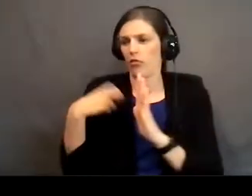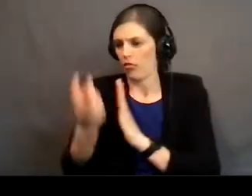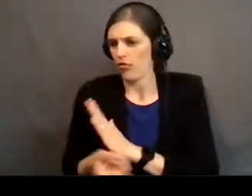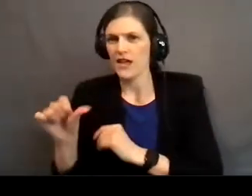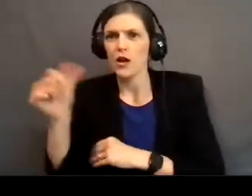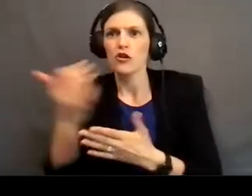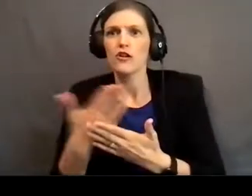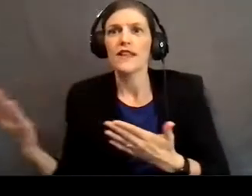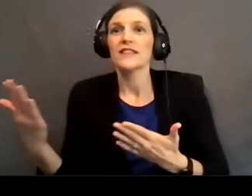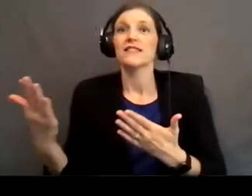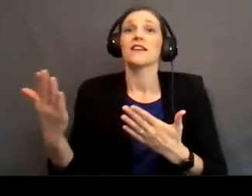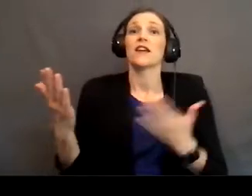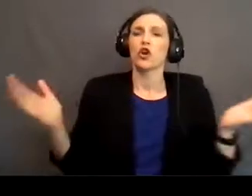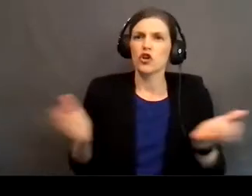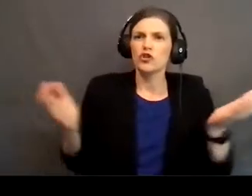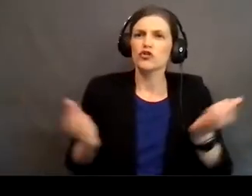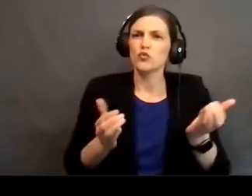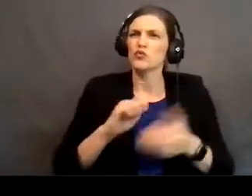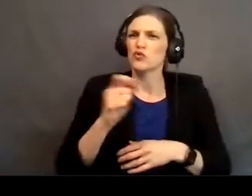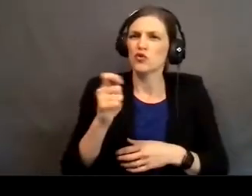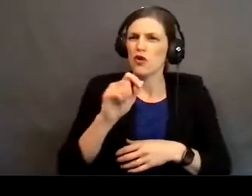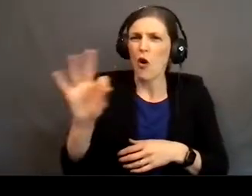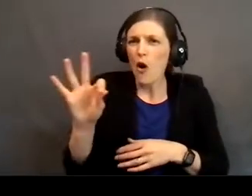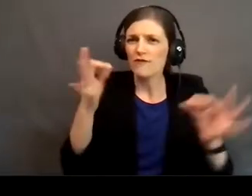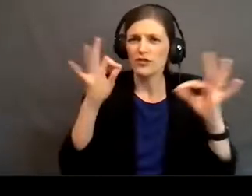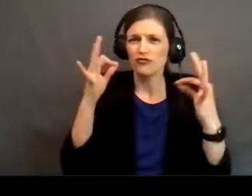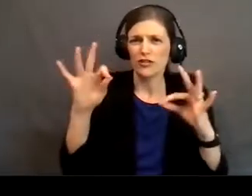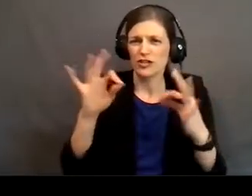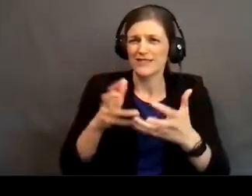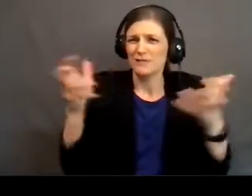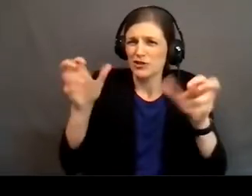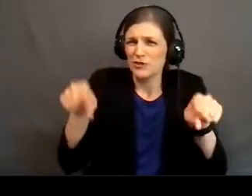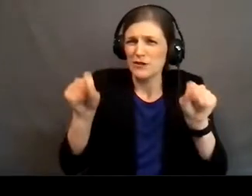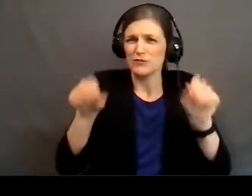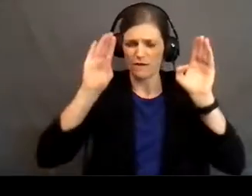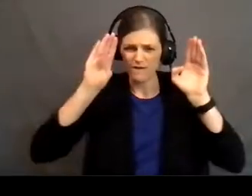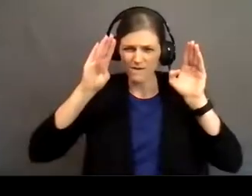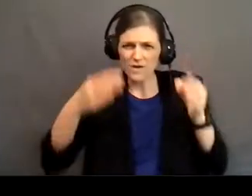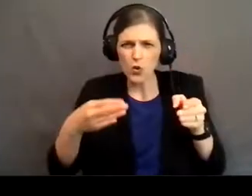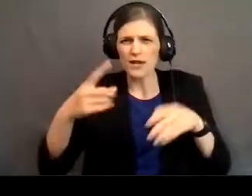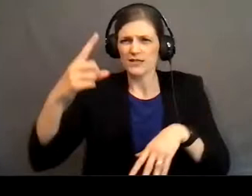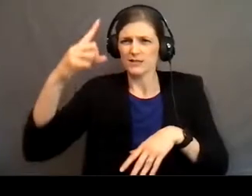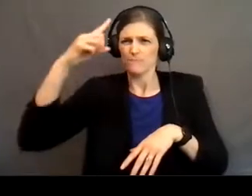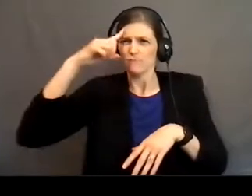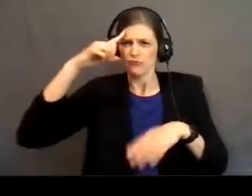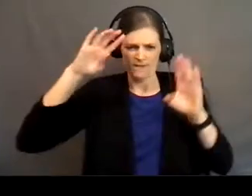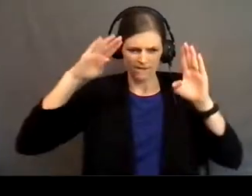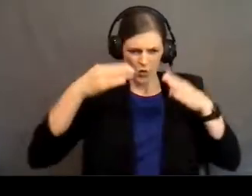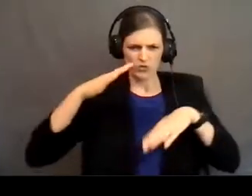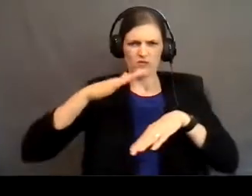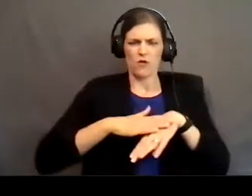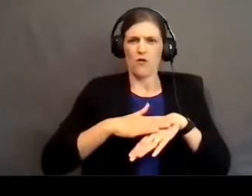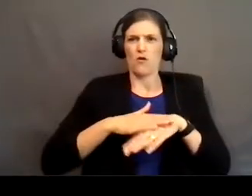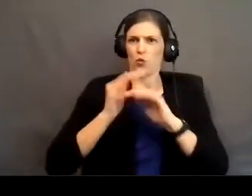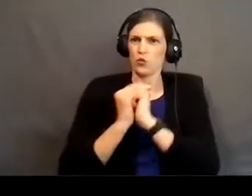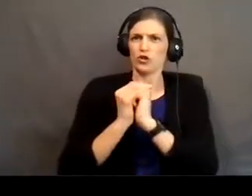I would encourage you, shut off the distractions as much as you can. Focus, concentrate on worshiping the Lord here this morning.